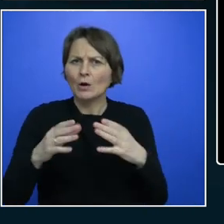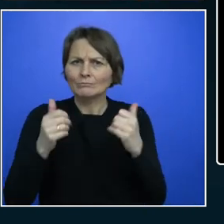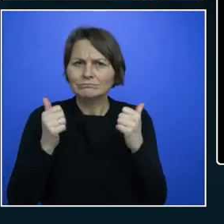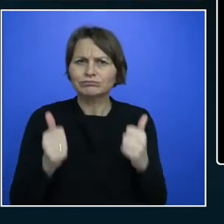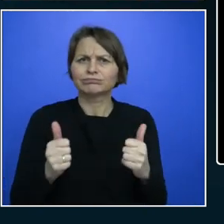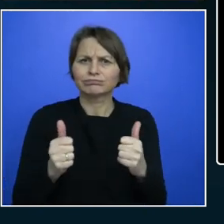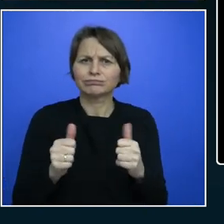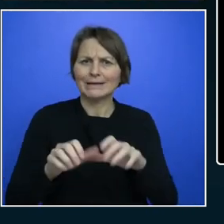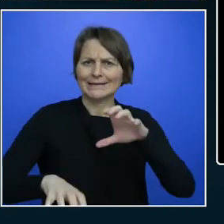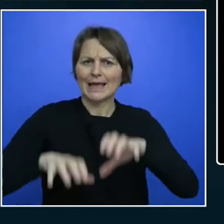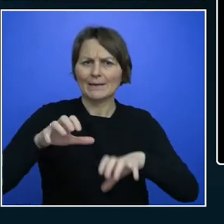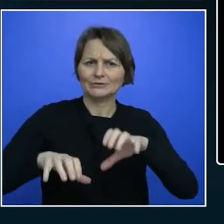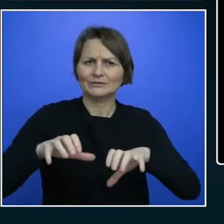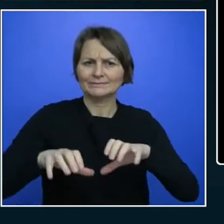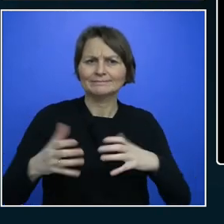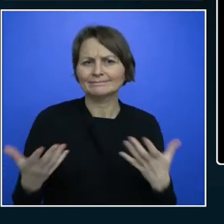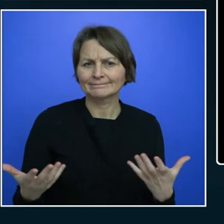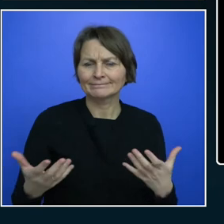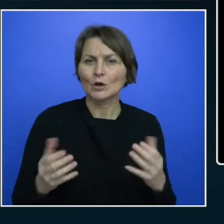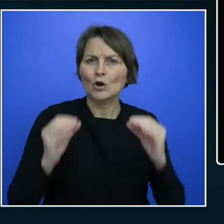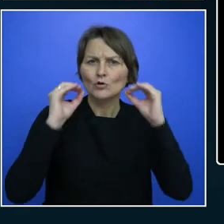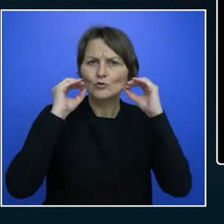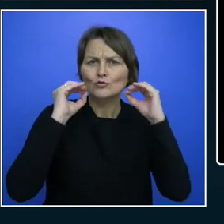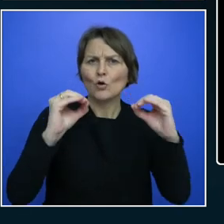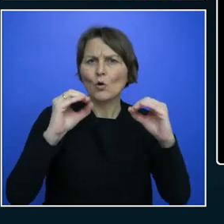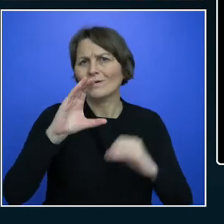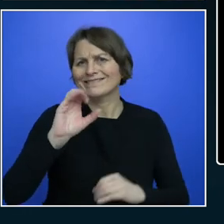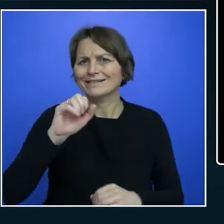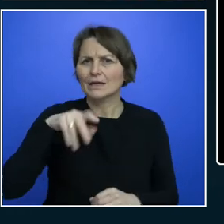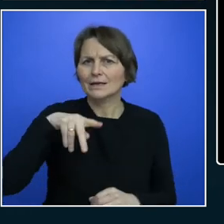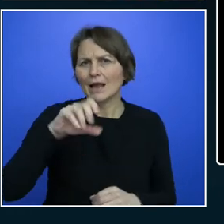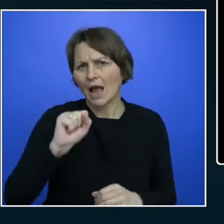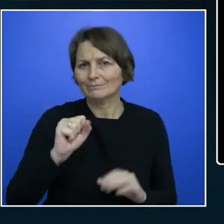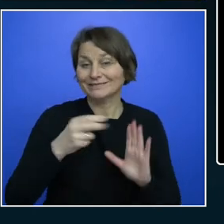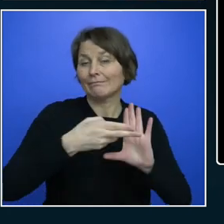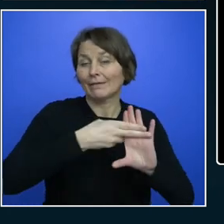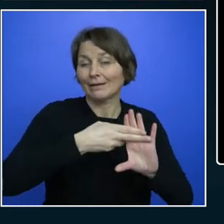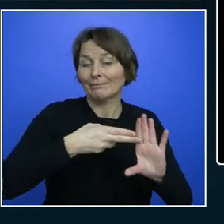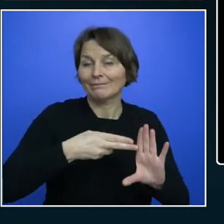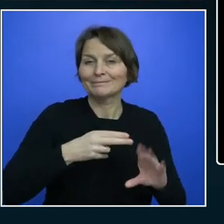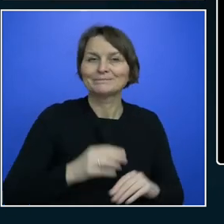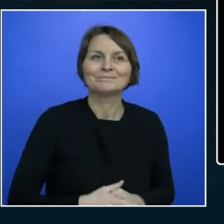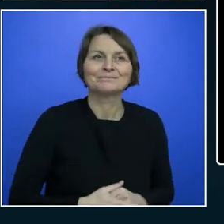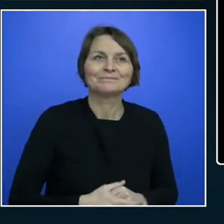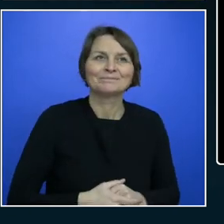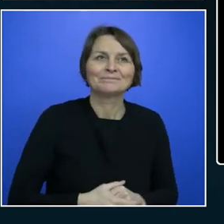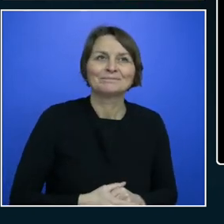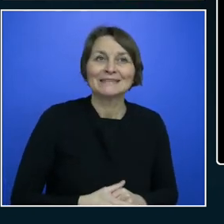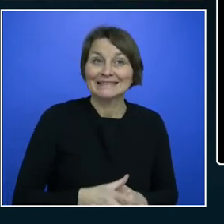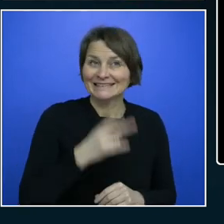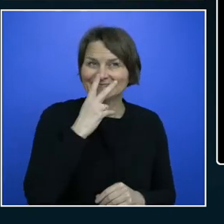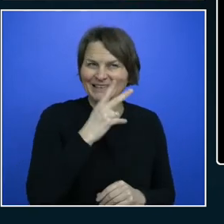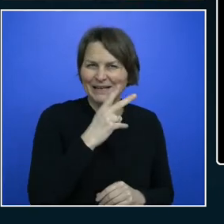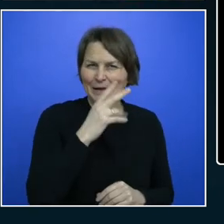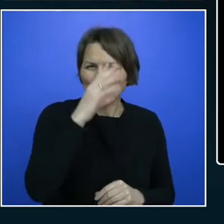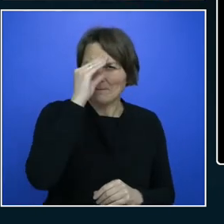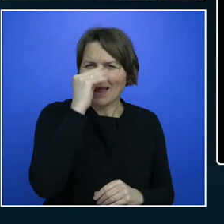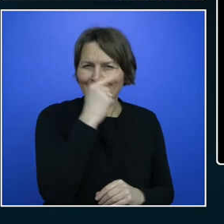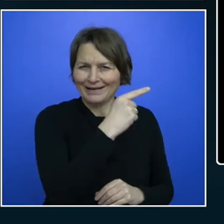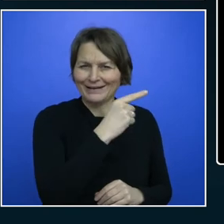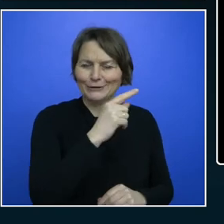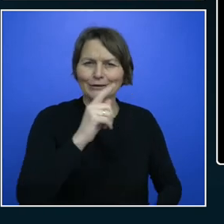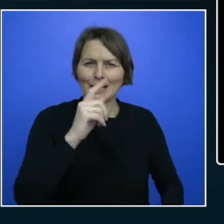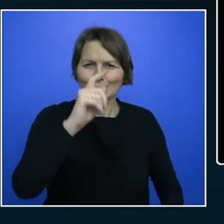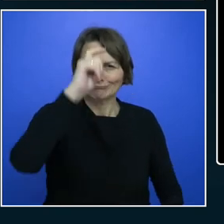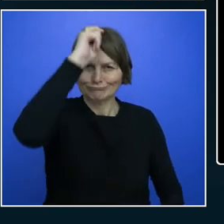Caption that, though. So, for me, it's a guy wearing a red baseball cap. And he's hit a ball. And he's in a